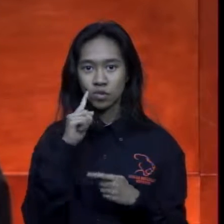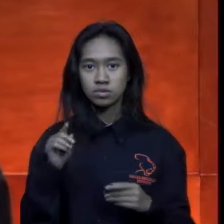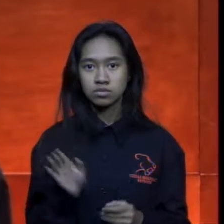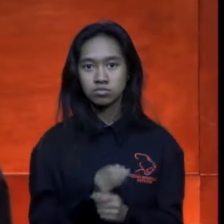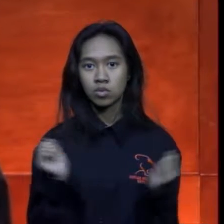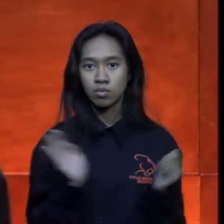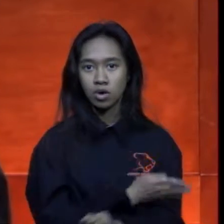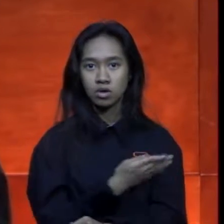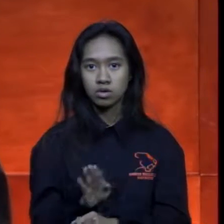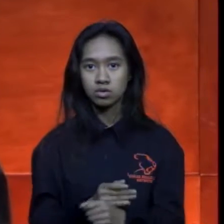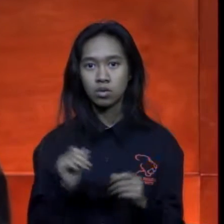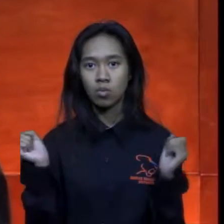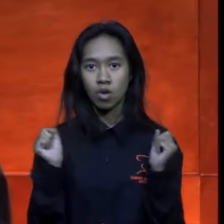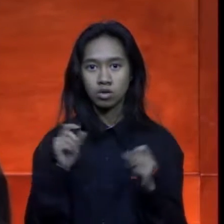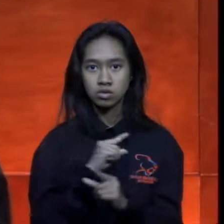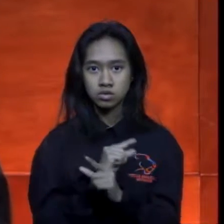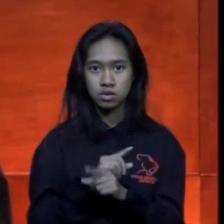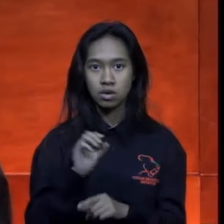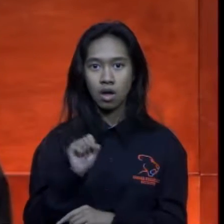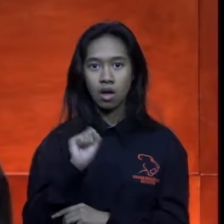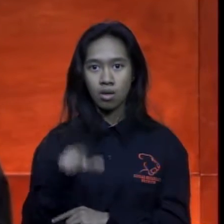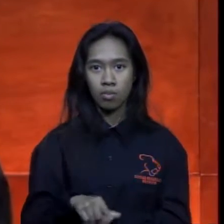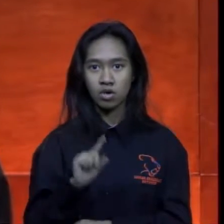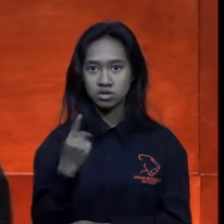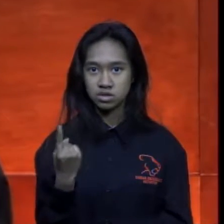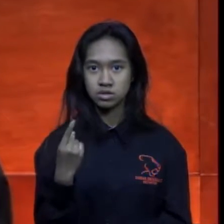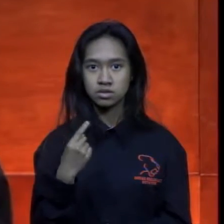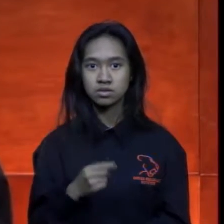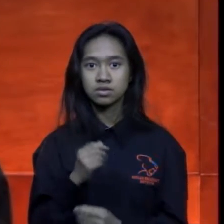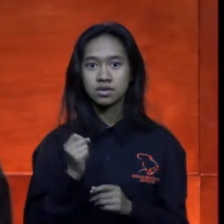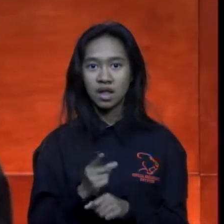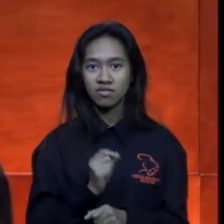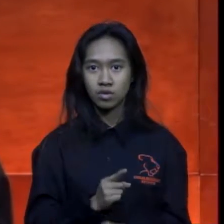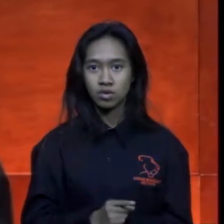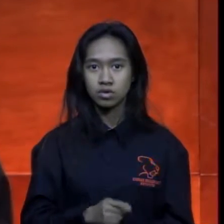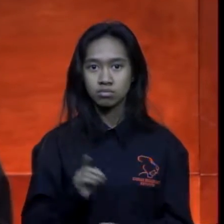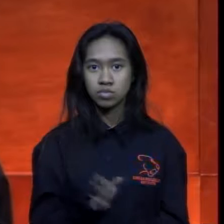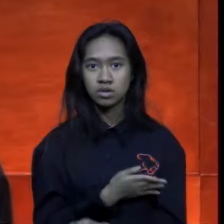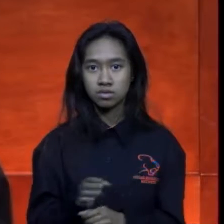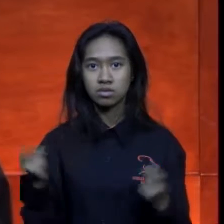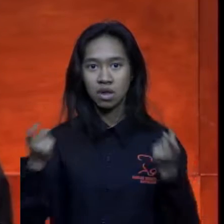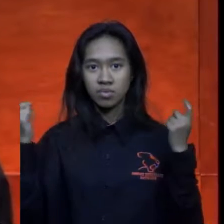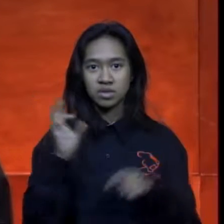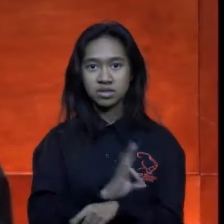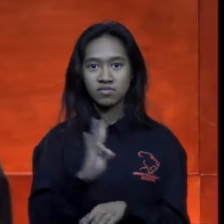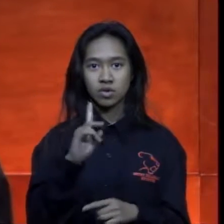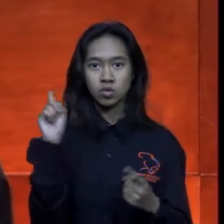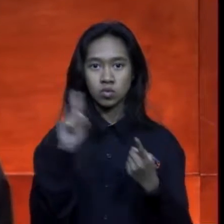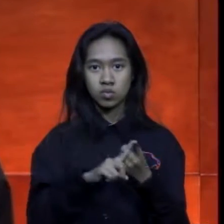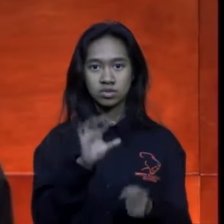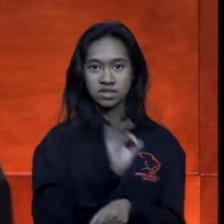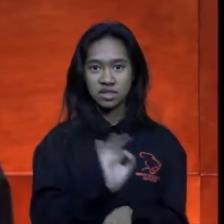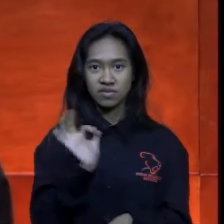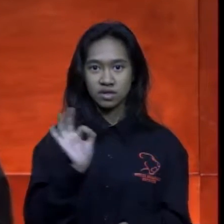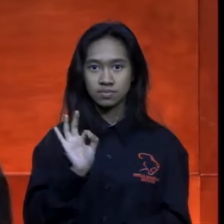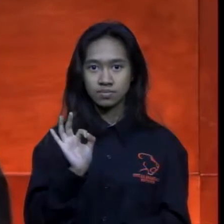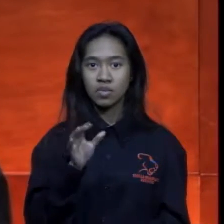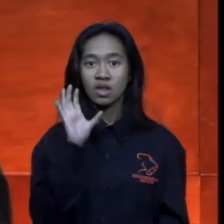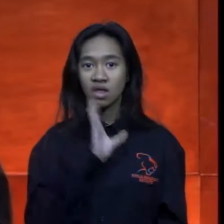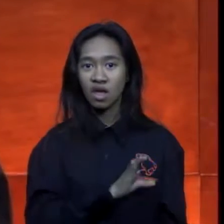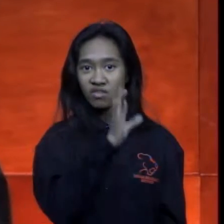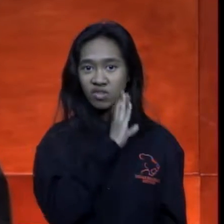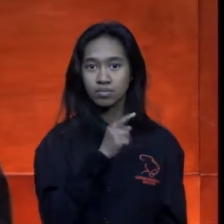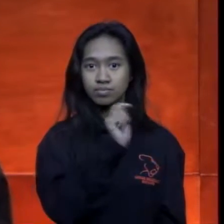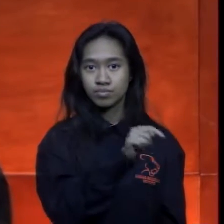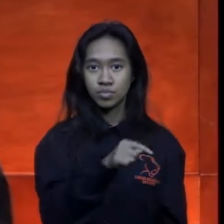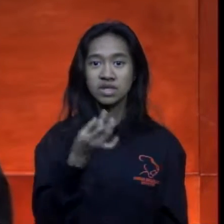saturday april 1st at the annual band bazana from 7 p.m to 9 p.m in the cafeteria